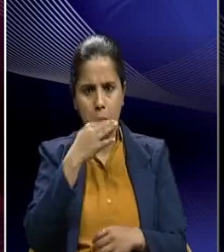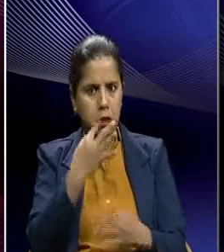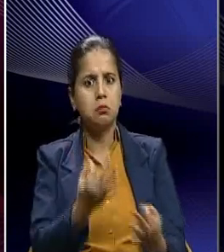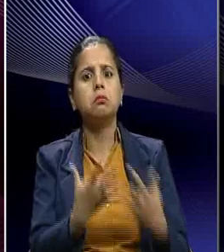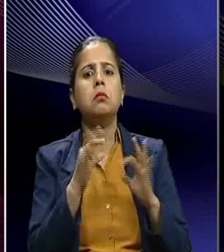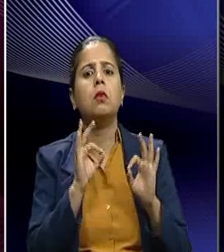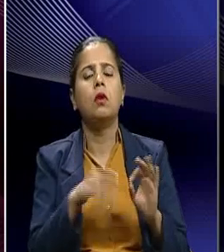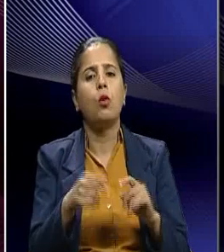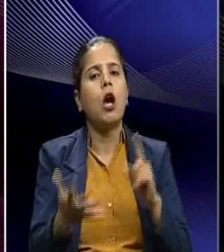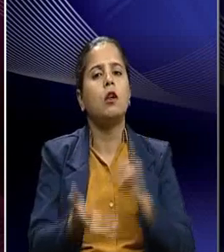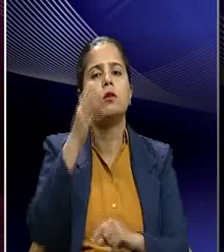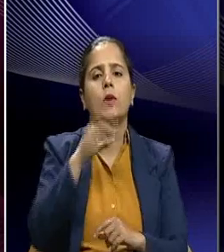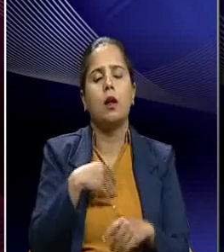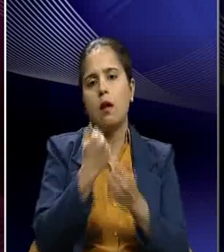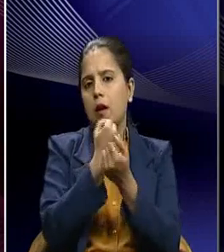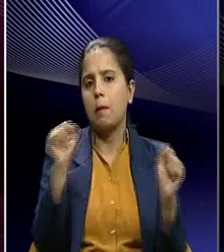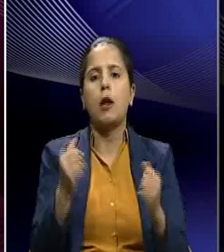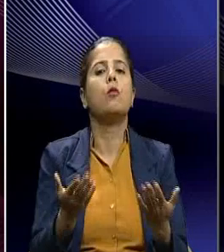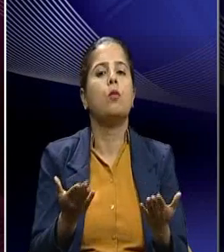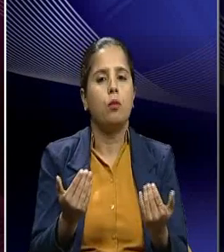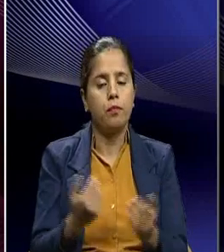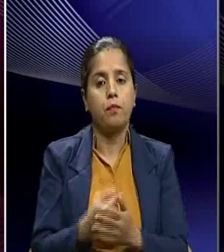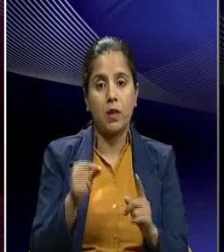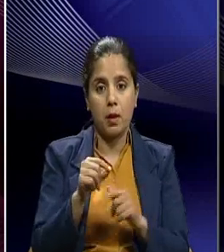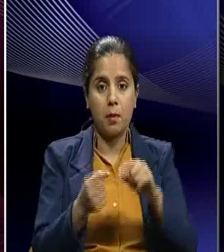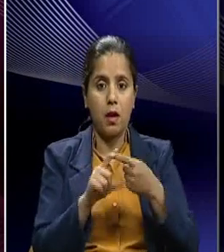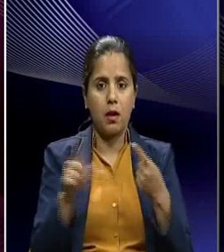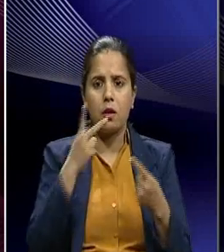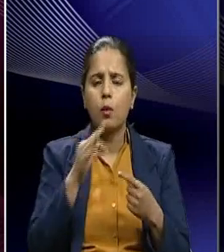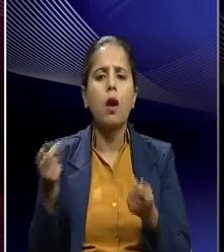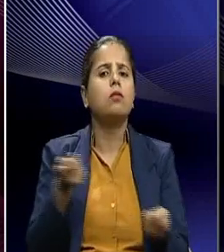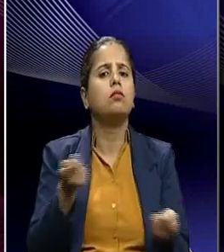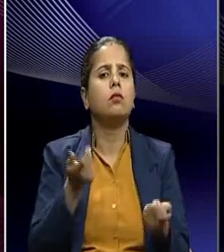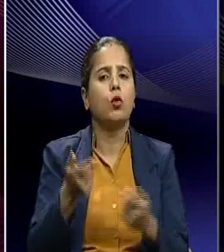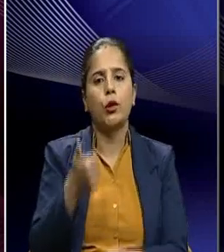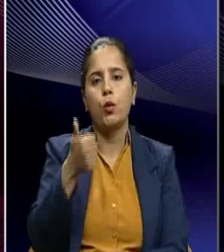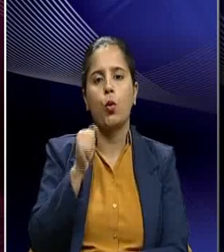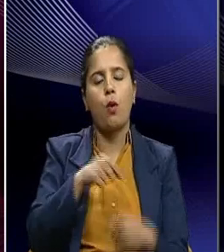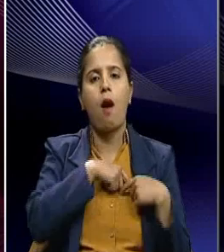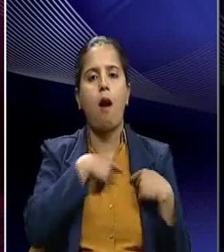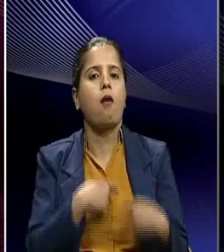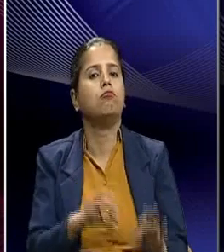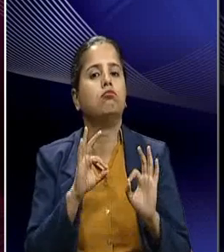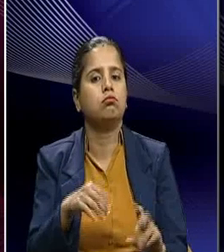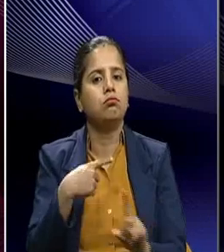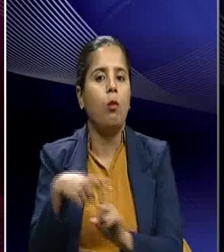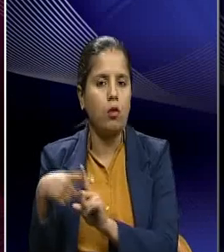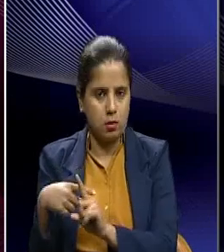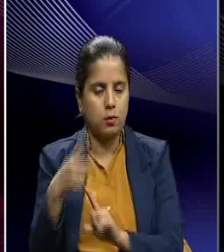achievement of the liberty possible. So, Patel in a way was governed by the goodness of his art and an